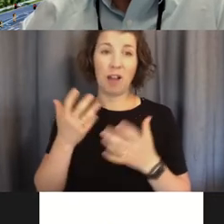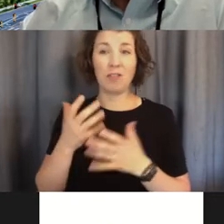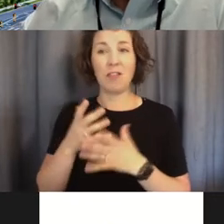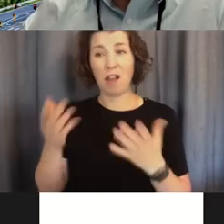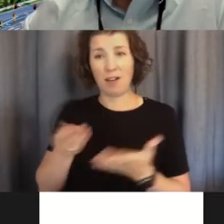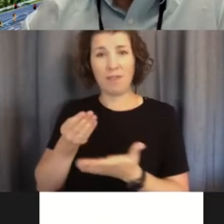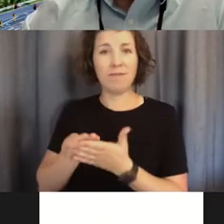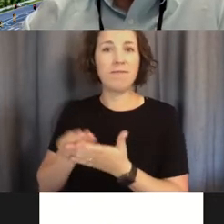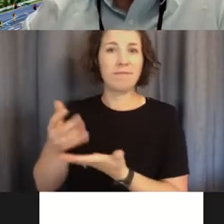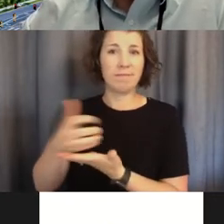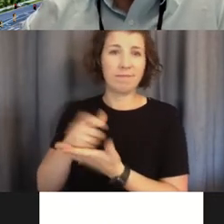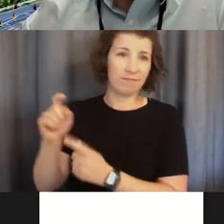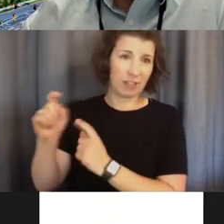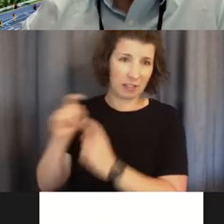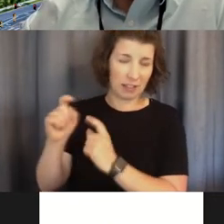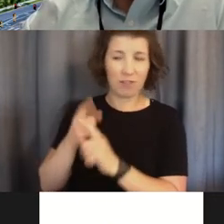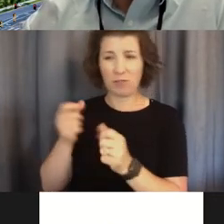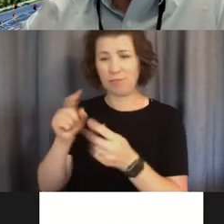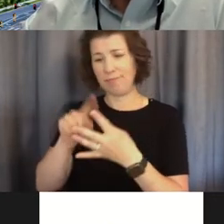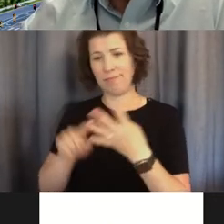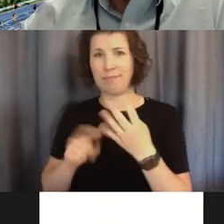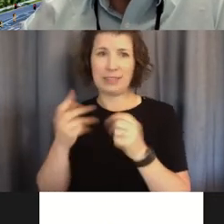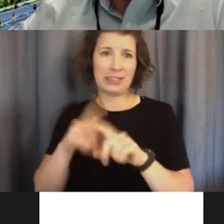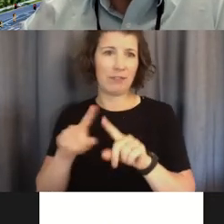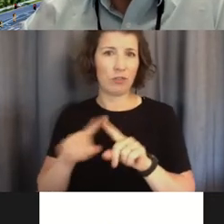and I'll stop sharing here. And, um, I guess.